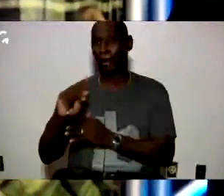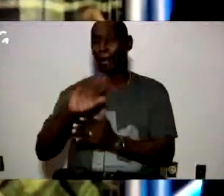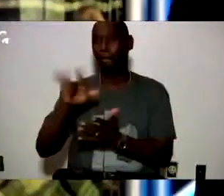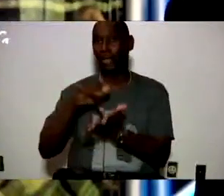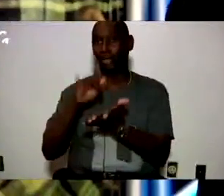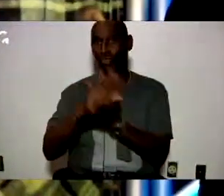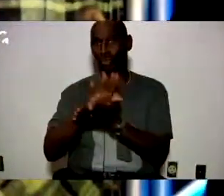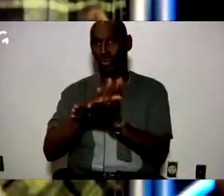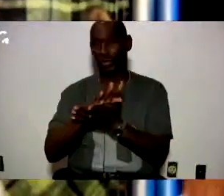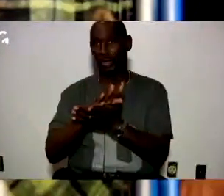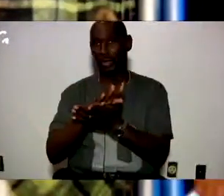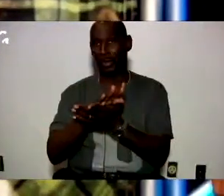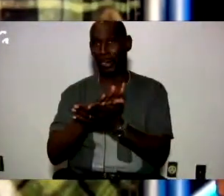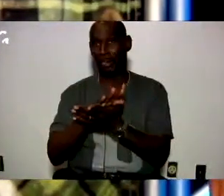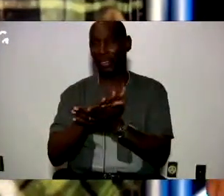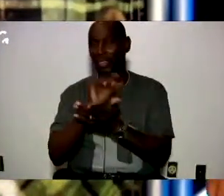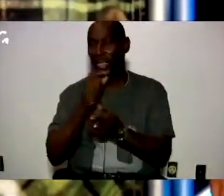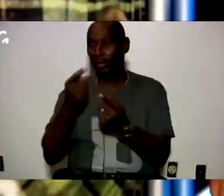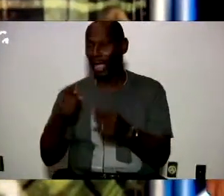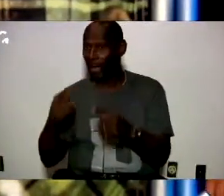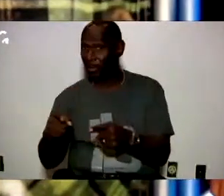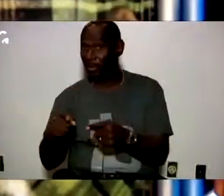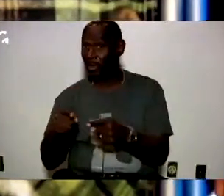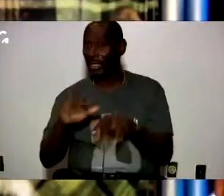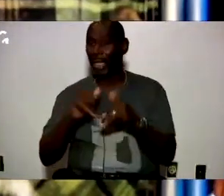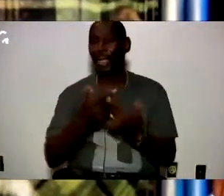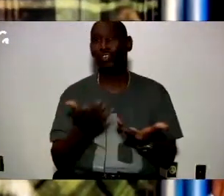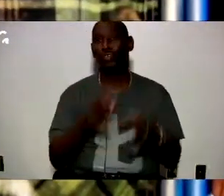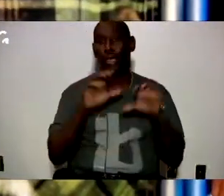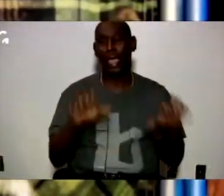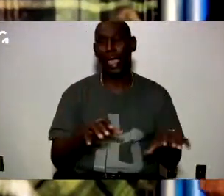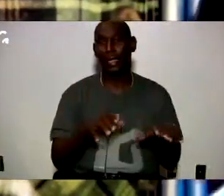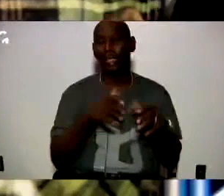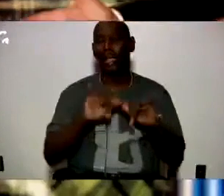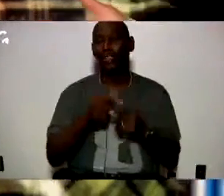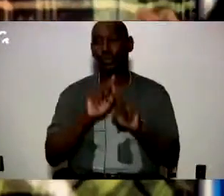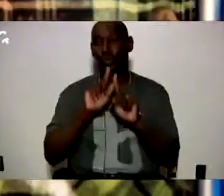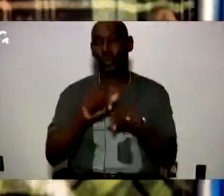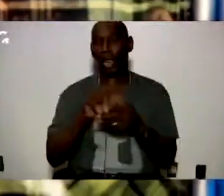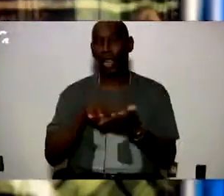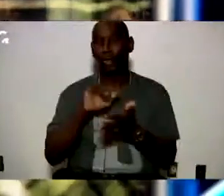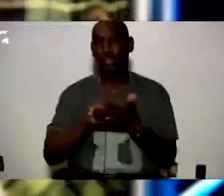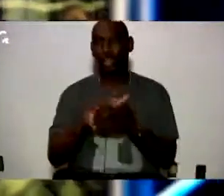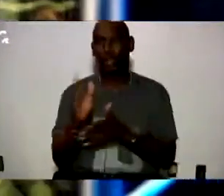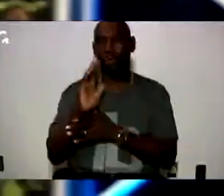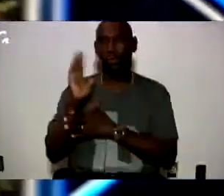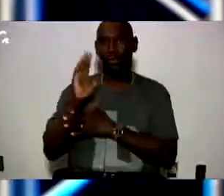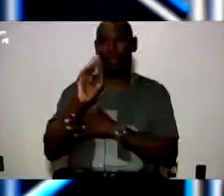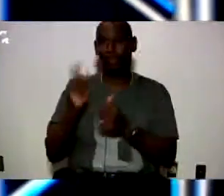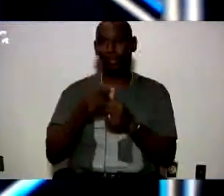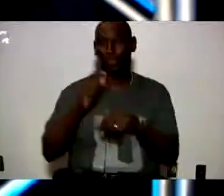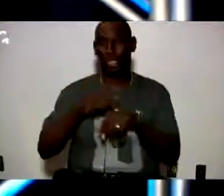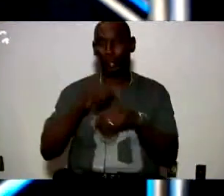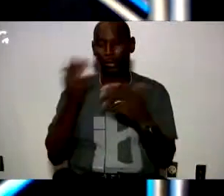it's not what happens to you it's how you react and how you respond I've learned that a long time ago but the first time I was